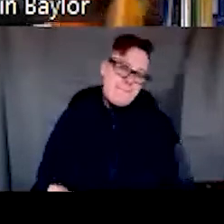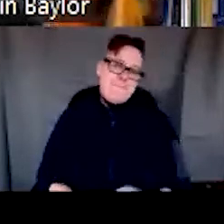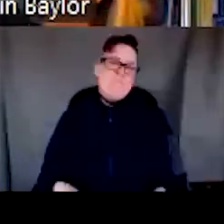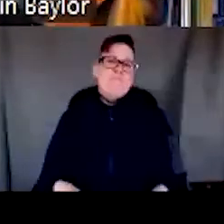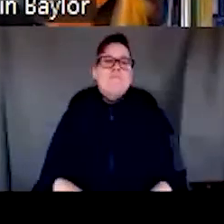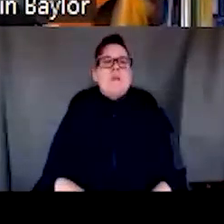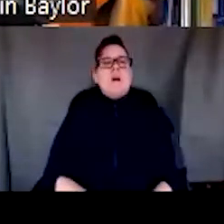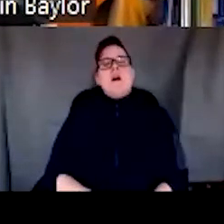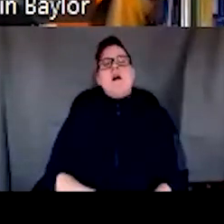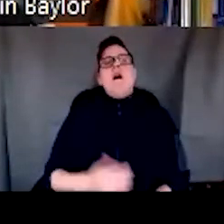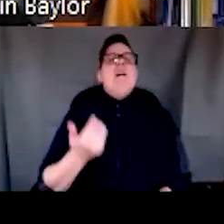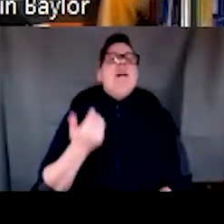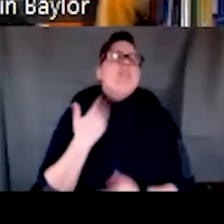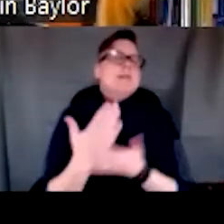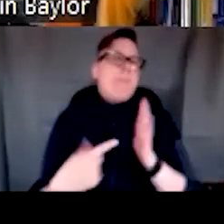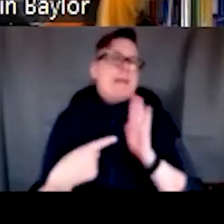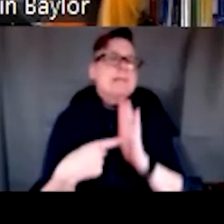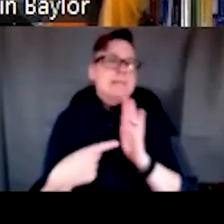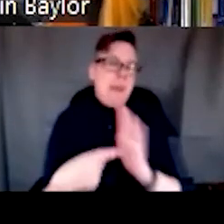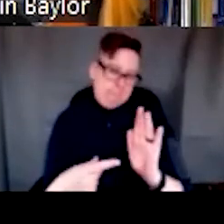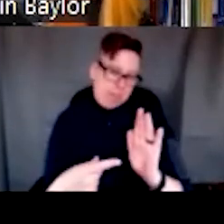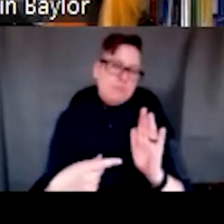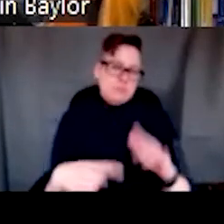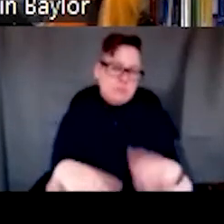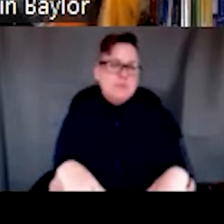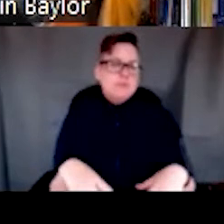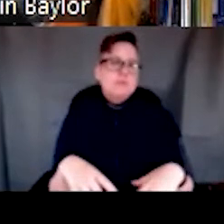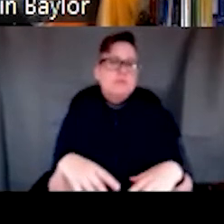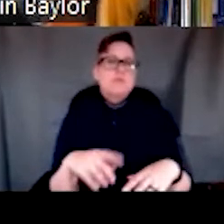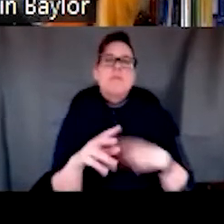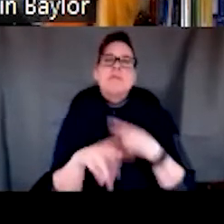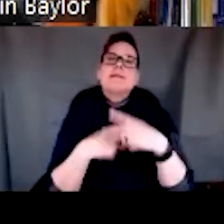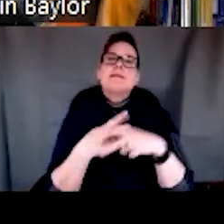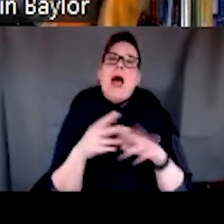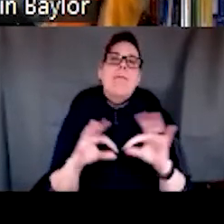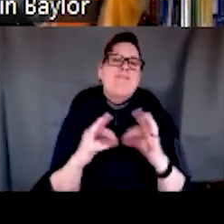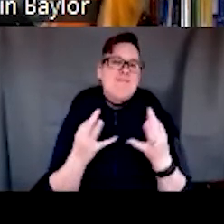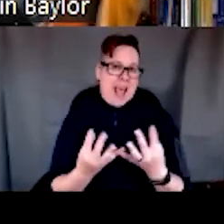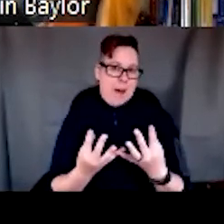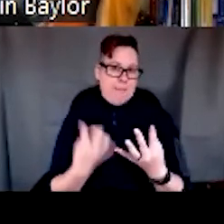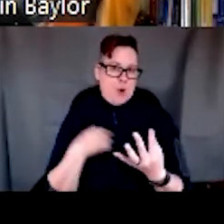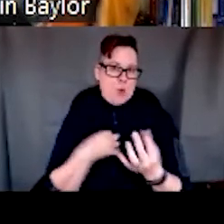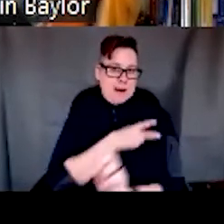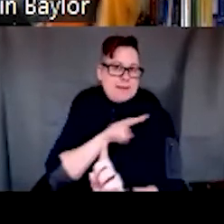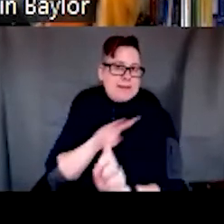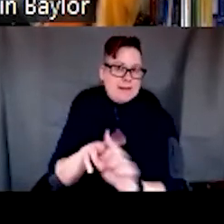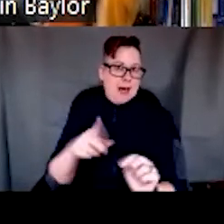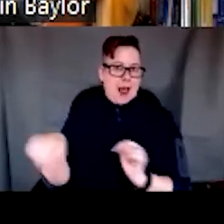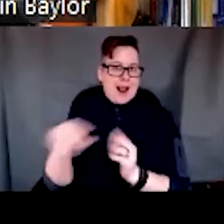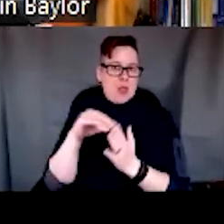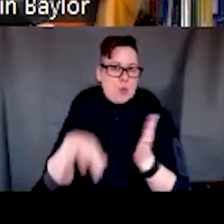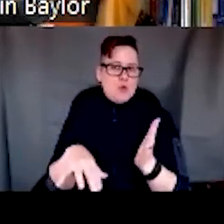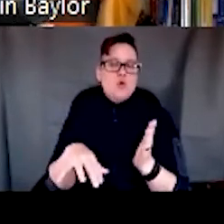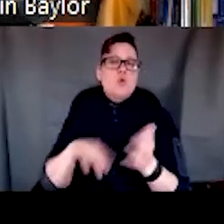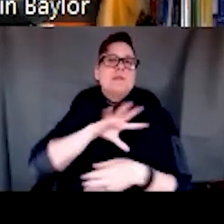so I wanted to give a few examples of the kinds of families that the students are assigned to be a part of in the simulation.